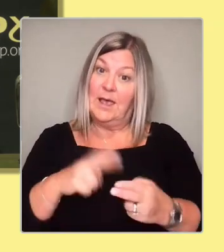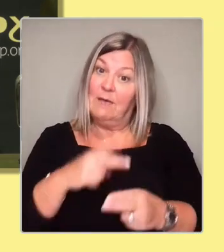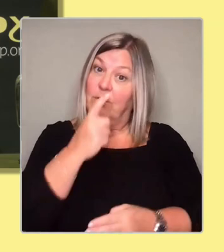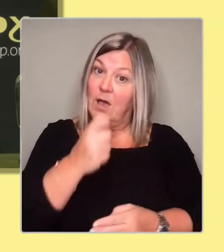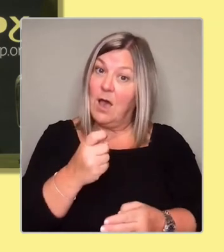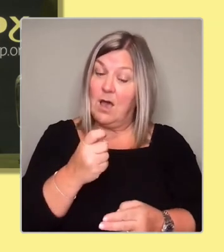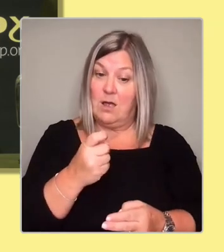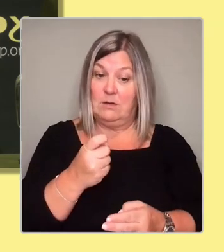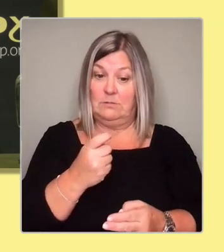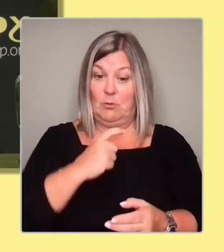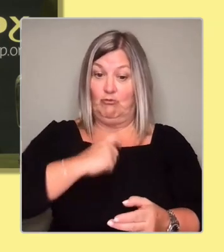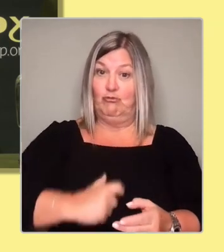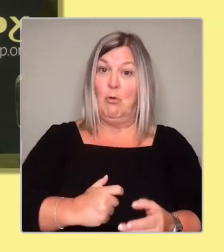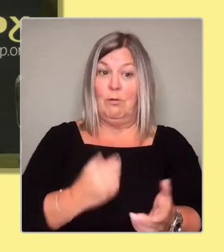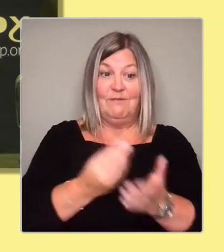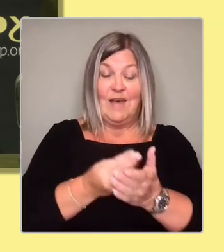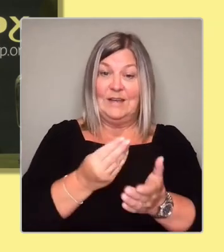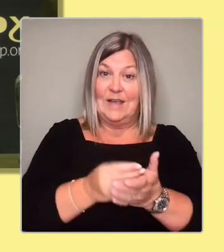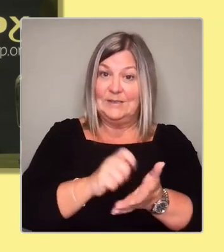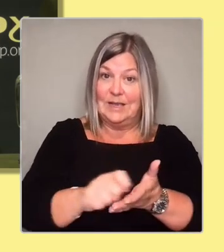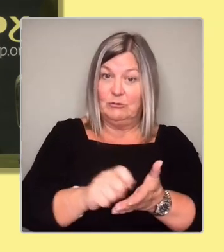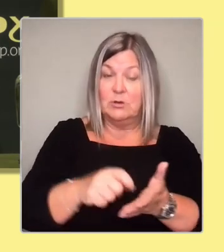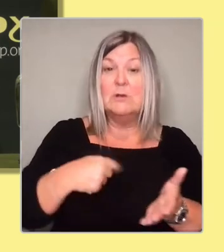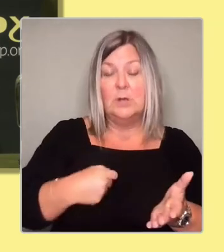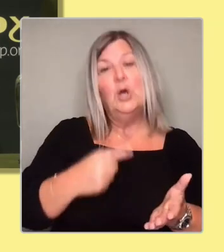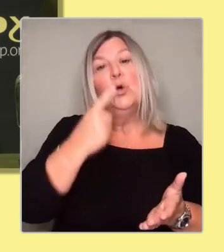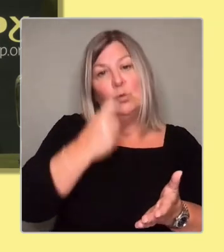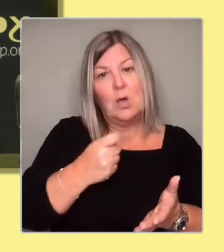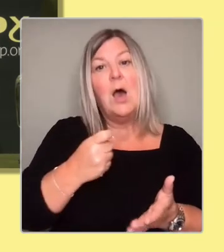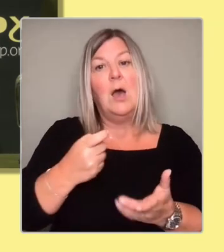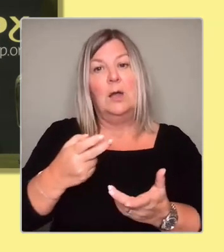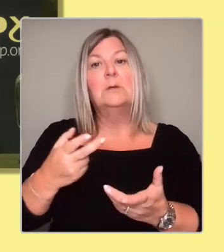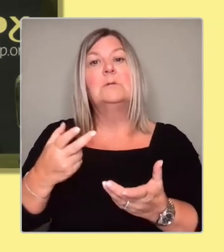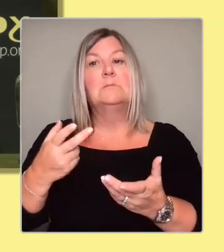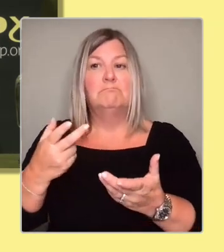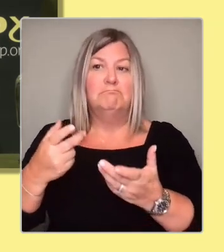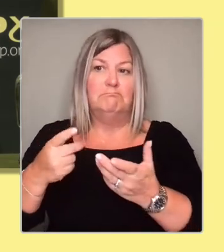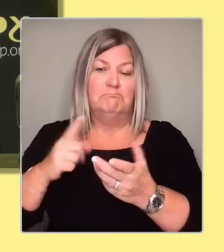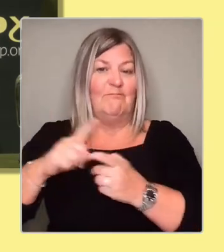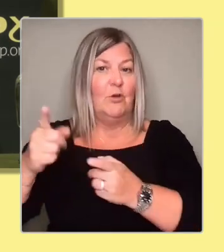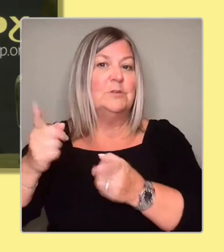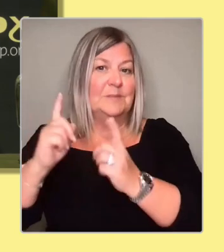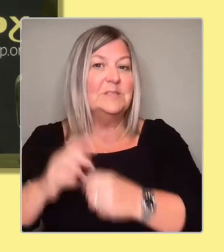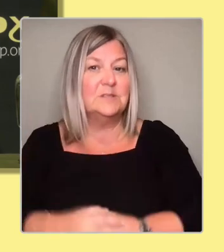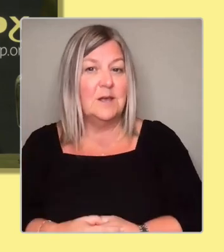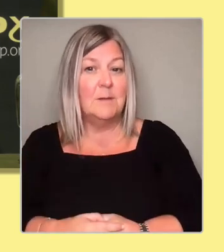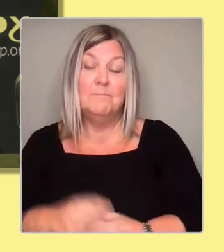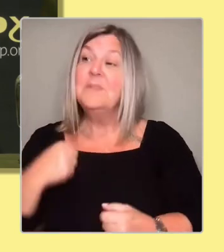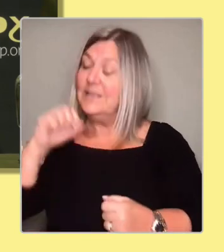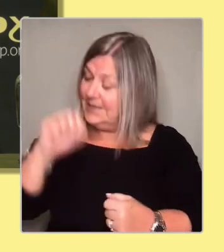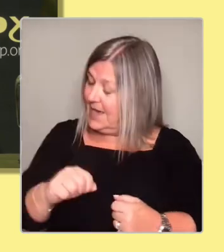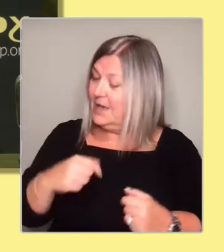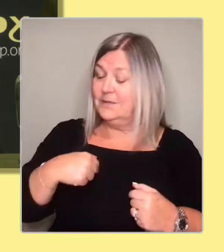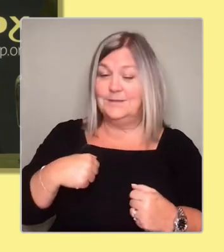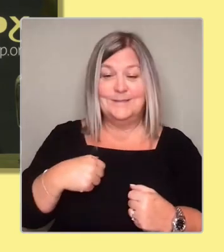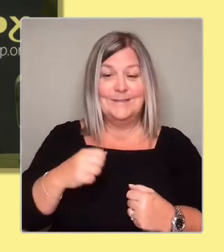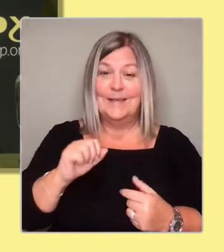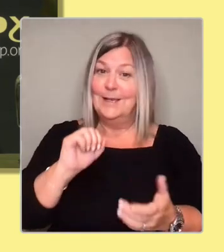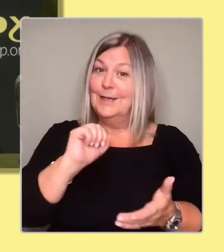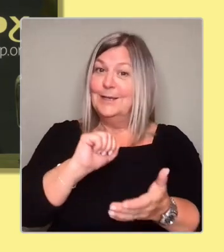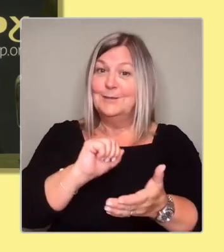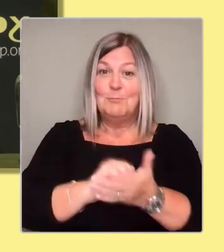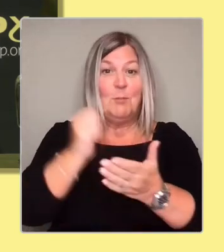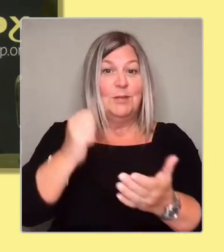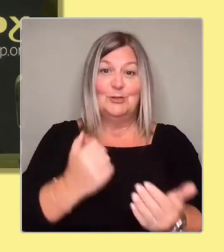about ensuring that I, as somebody of faith that's been well documented, and I think I've probably answered more questions on faith than any other